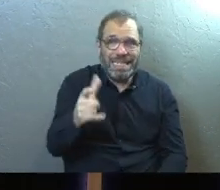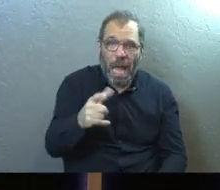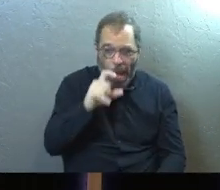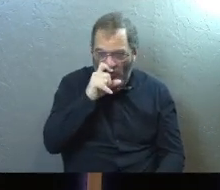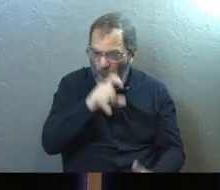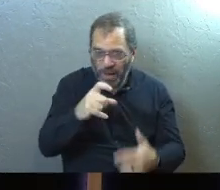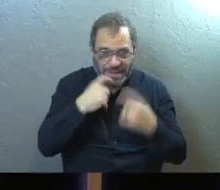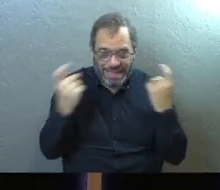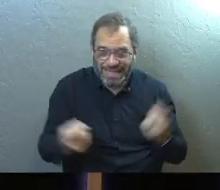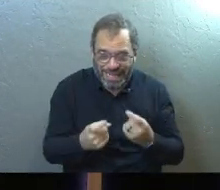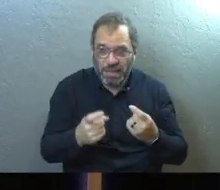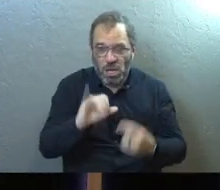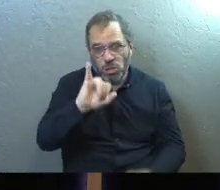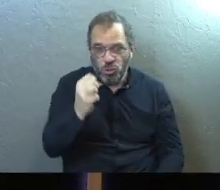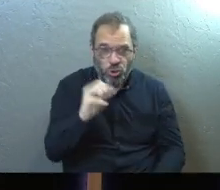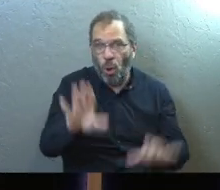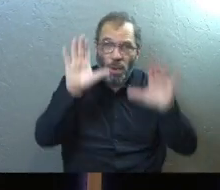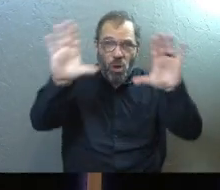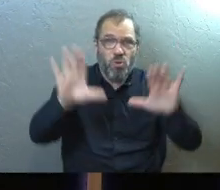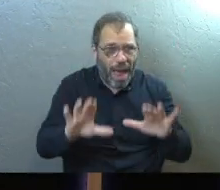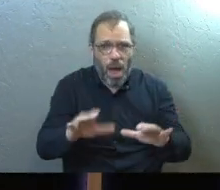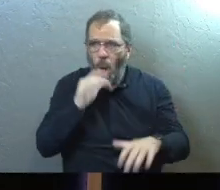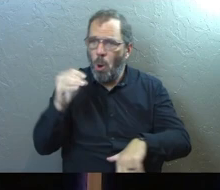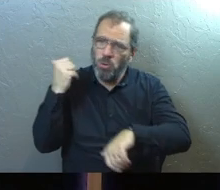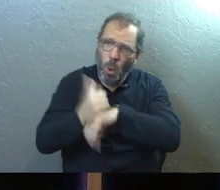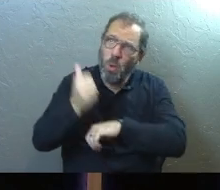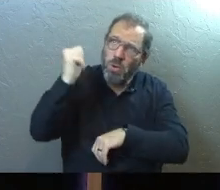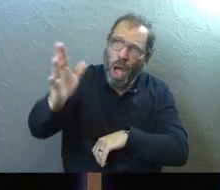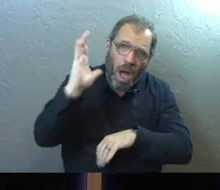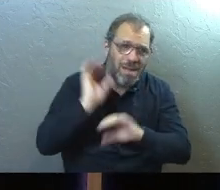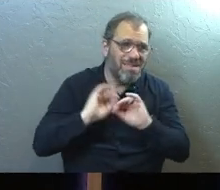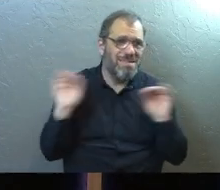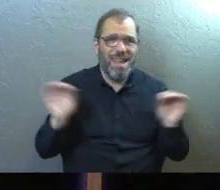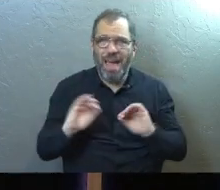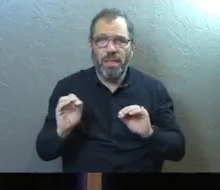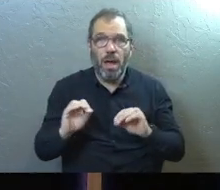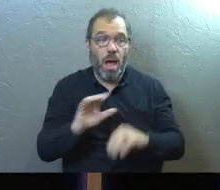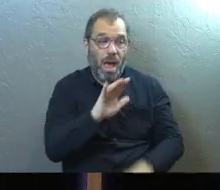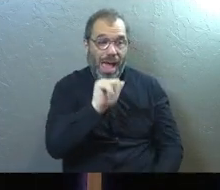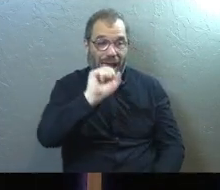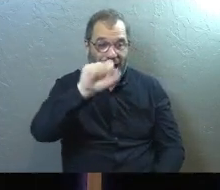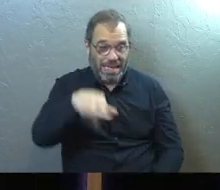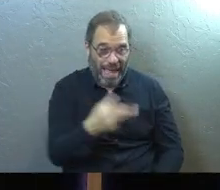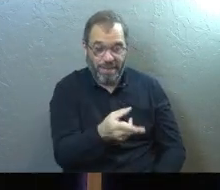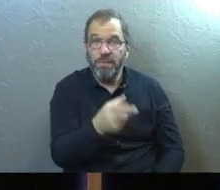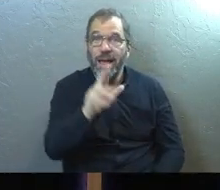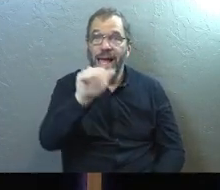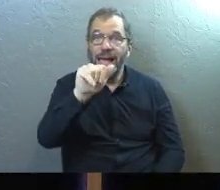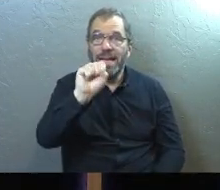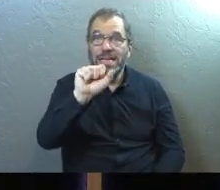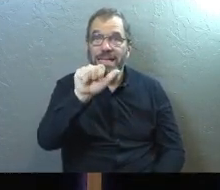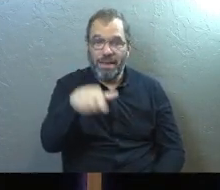cross the line of sin. Isn't Job great? We should never accuse God of anything. Asaph just did.